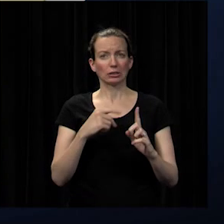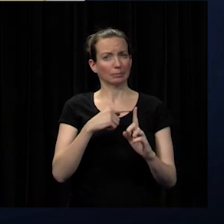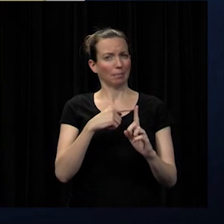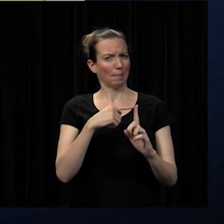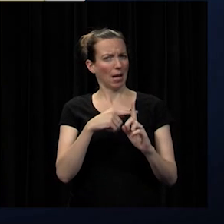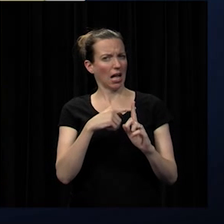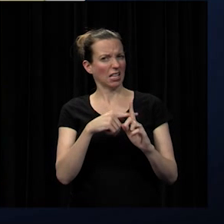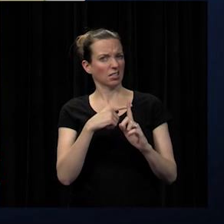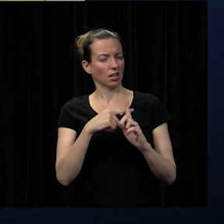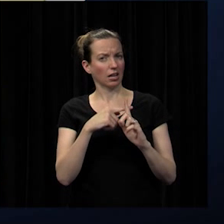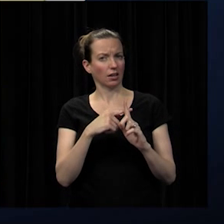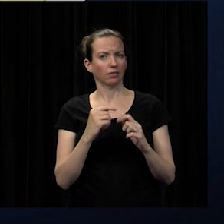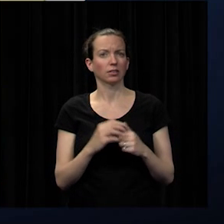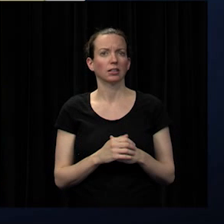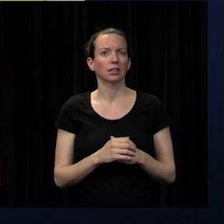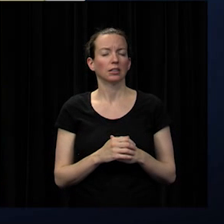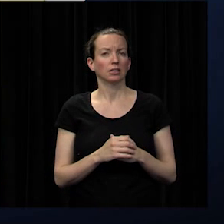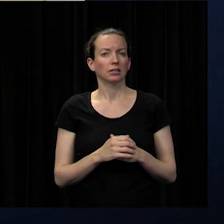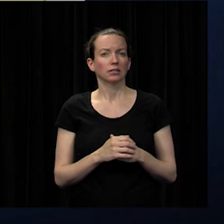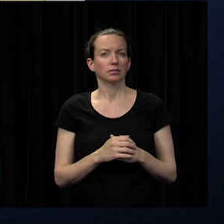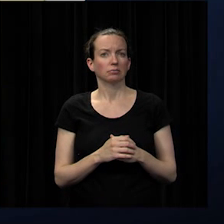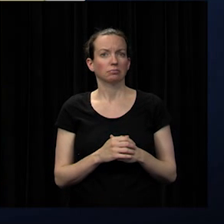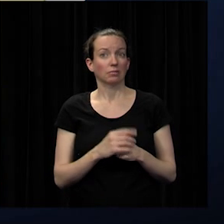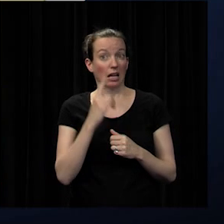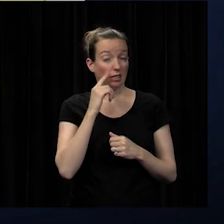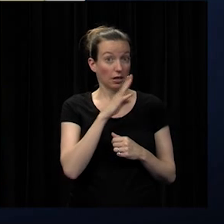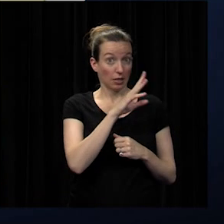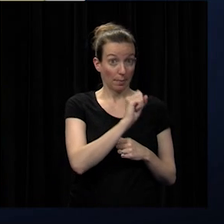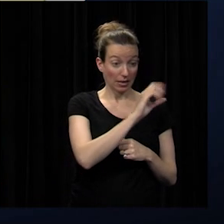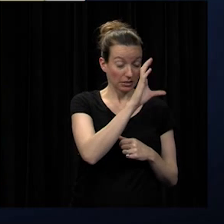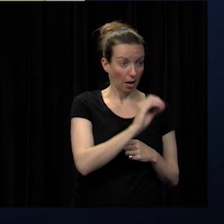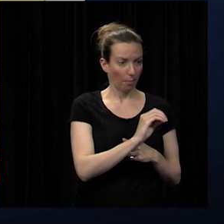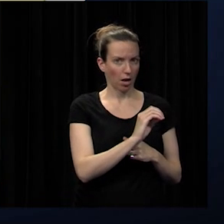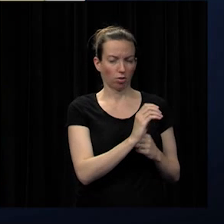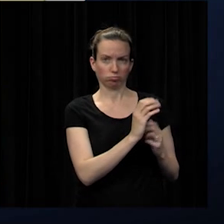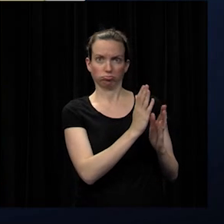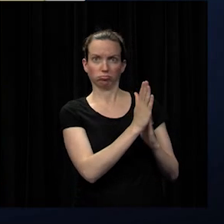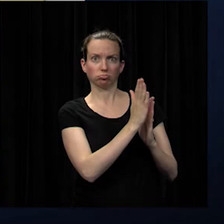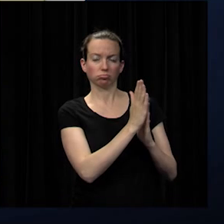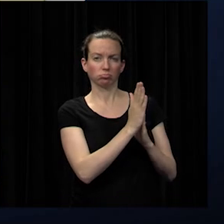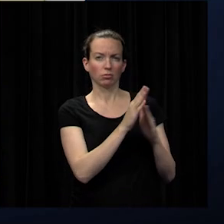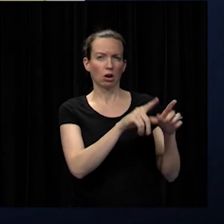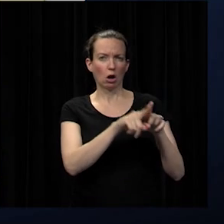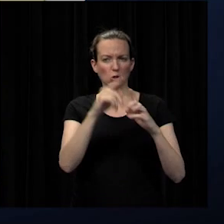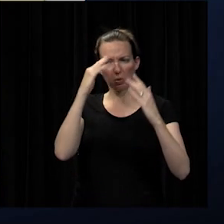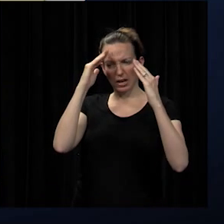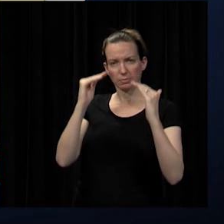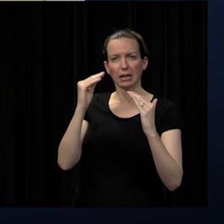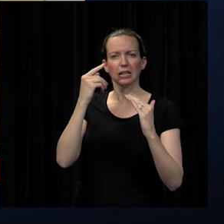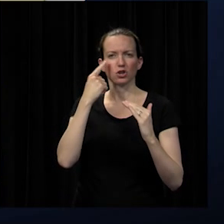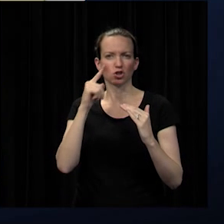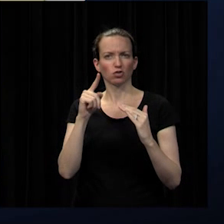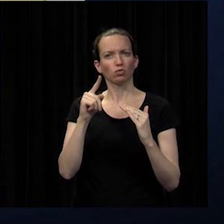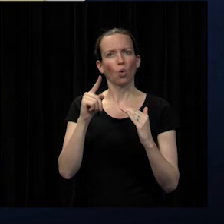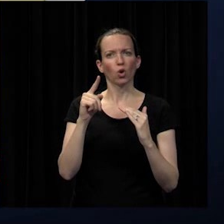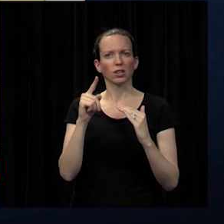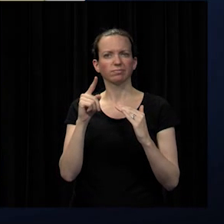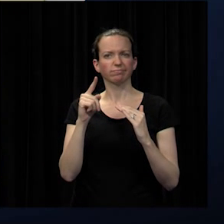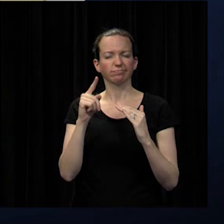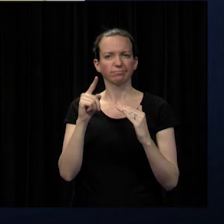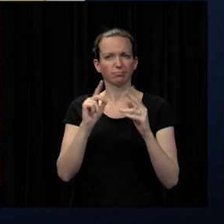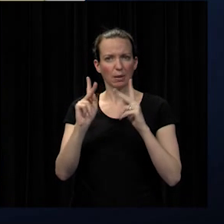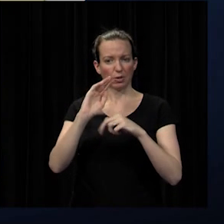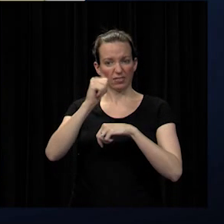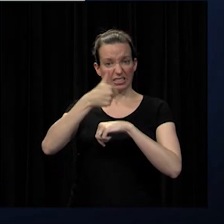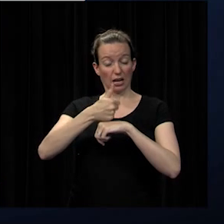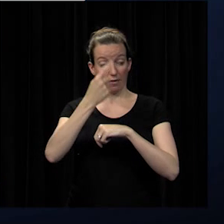says a lot about the bus company improving that as well as the expectations that individuals in the school district have set forth for that